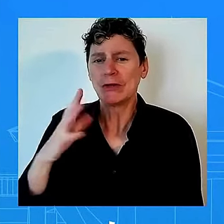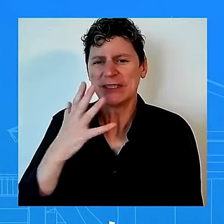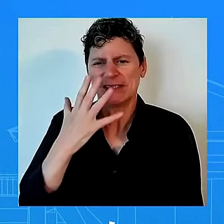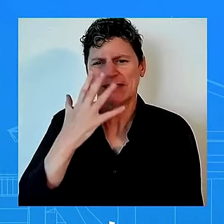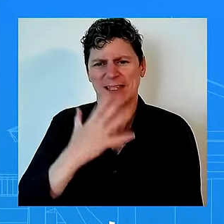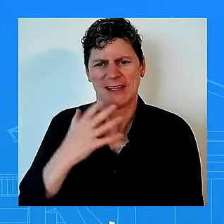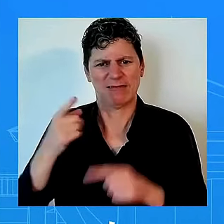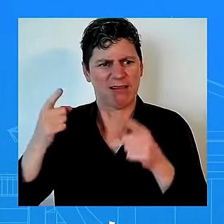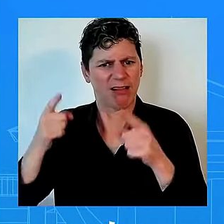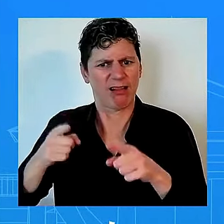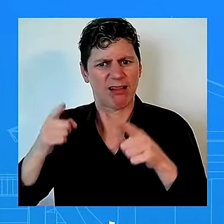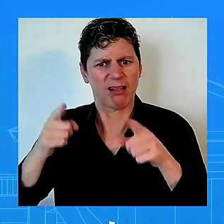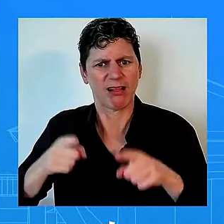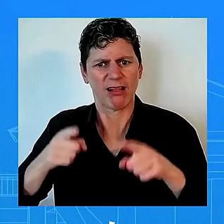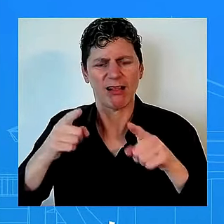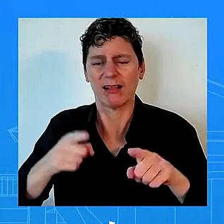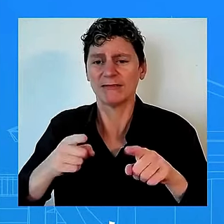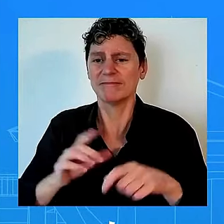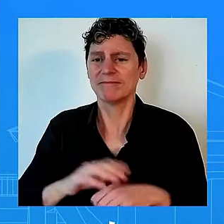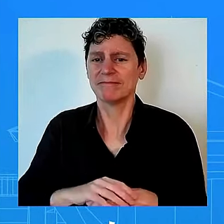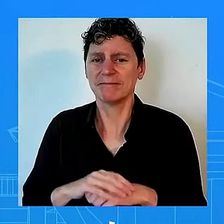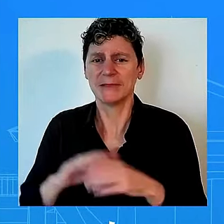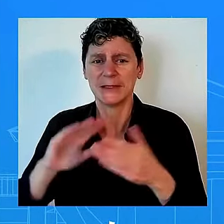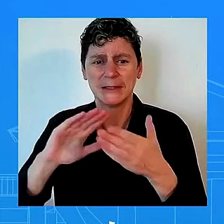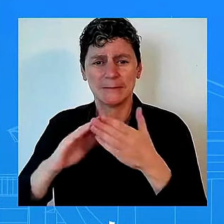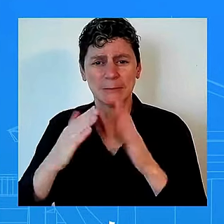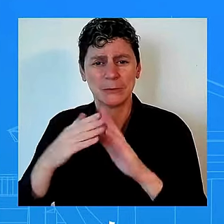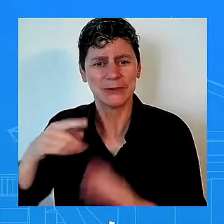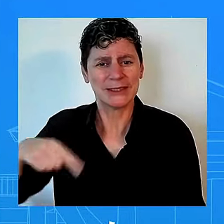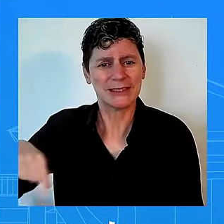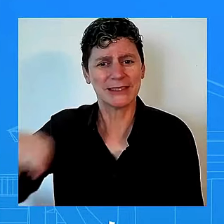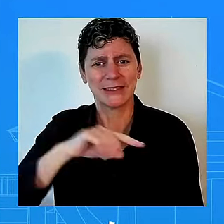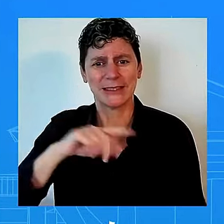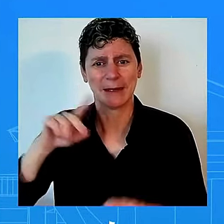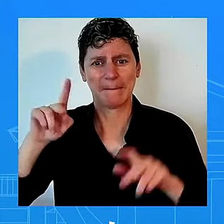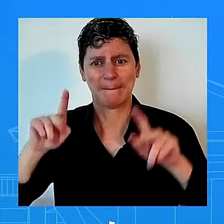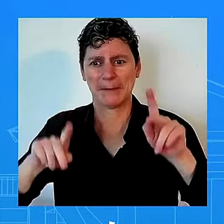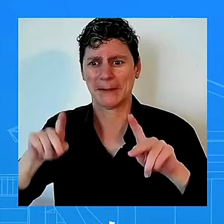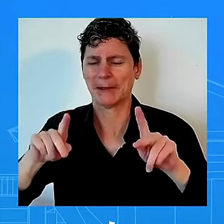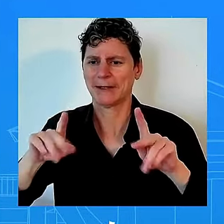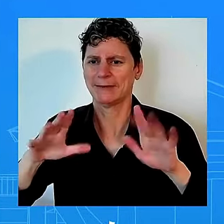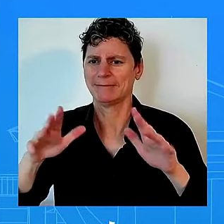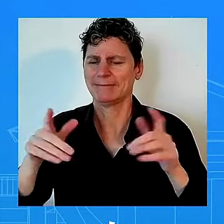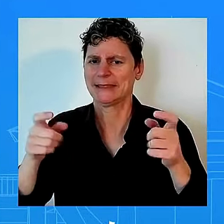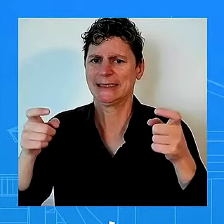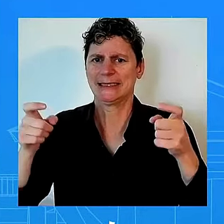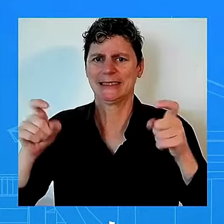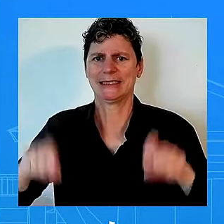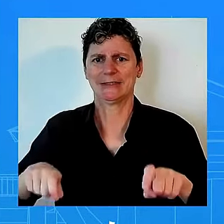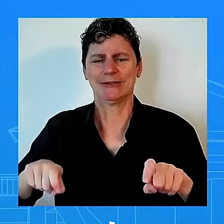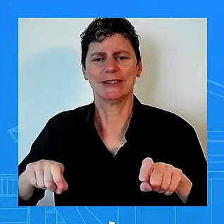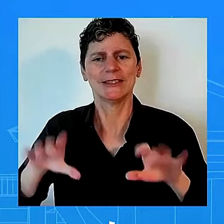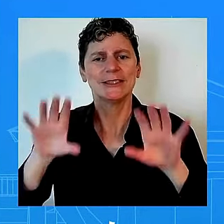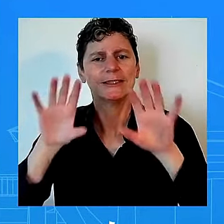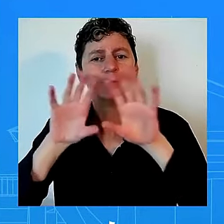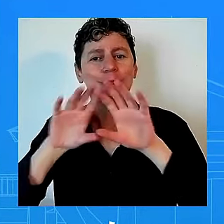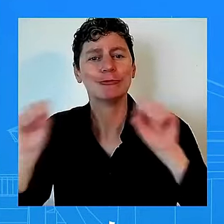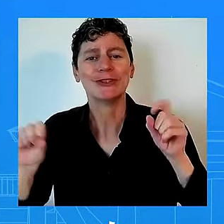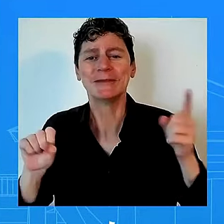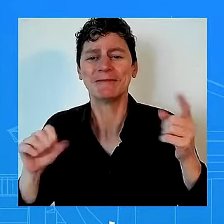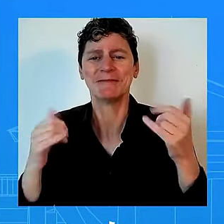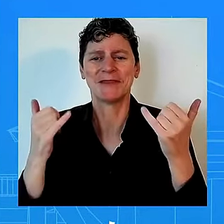type of danger and vitriol uh and as the president said today i think very forcefully uh this needs to stop